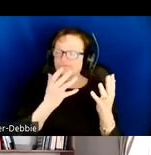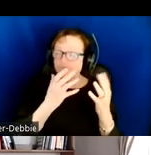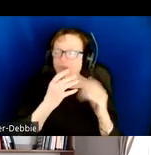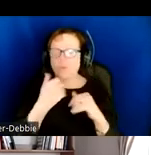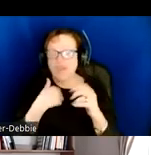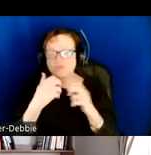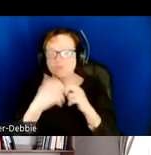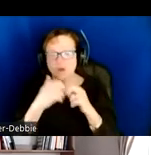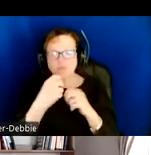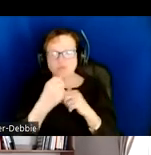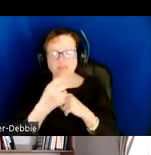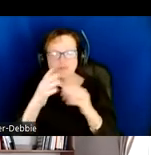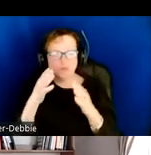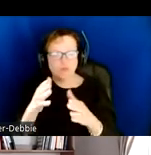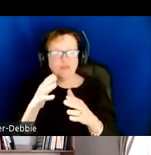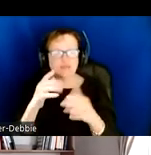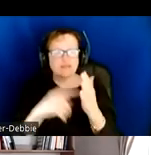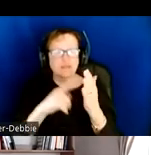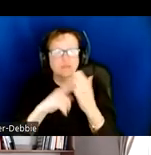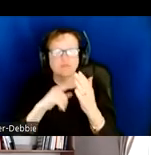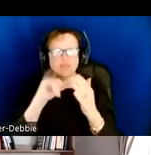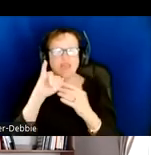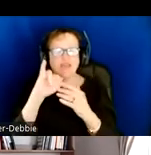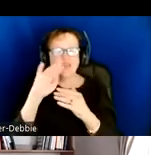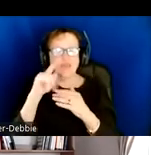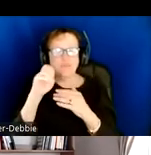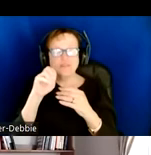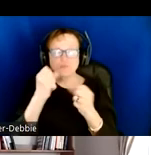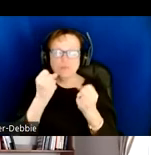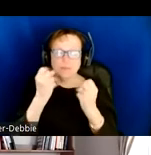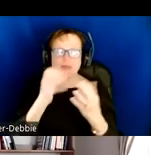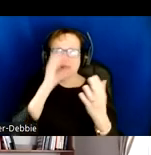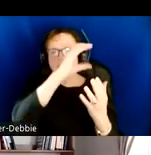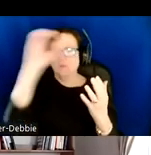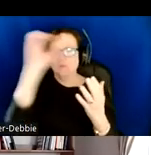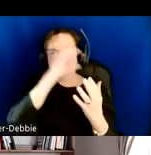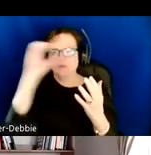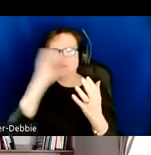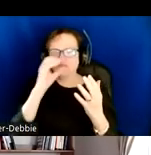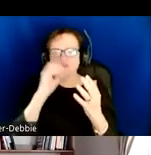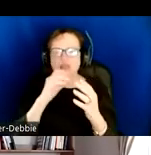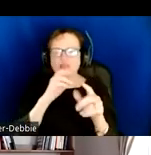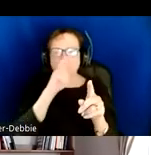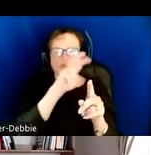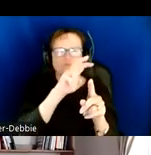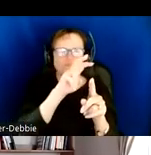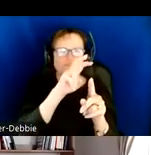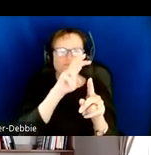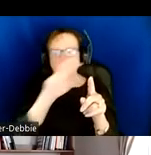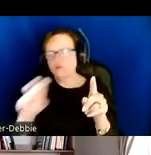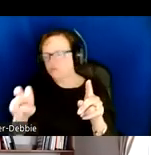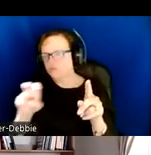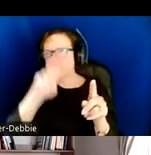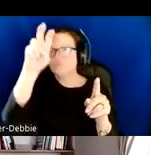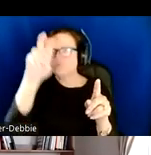are some sites that make image carousels where you have a bunch of photographs that you can kind of scroll between. And the problem is that these will